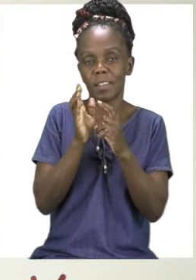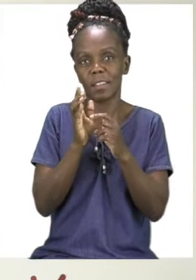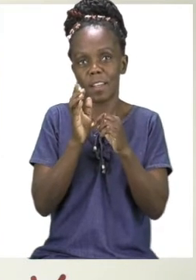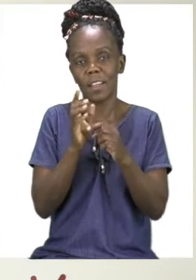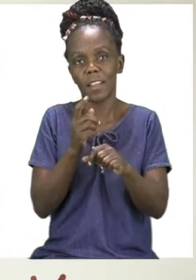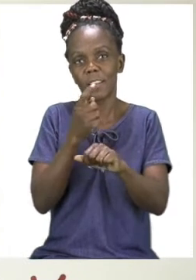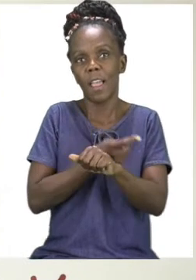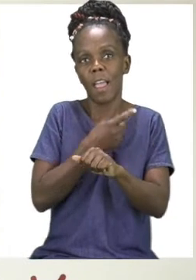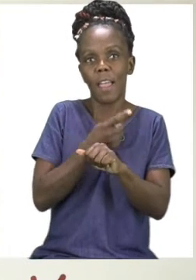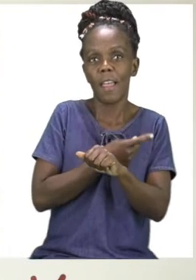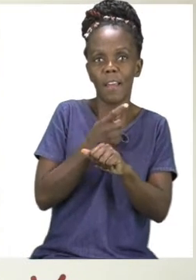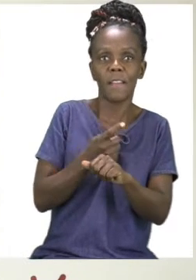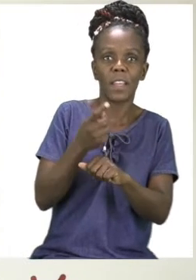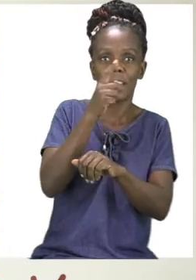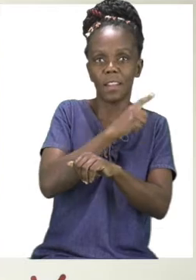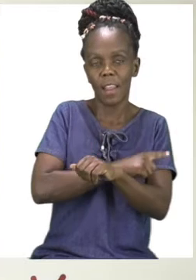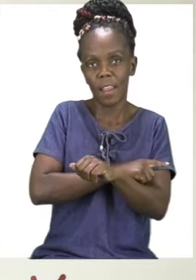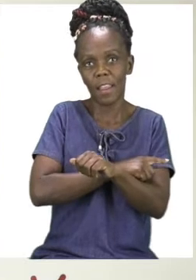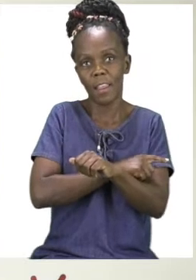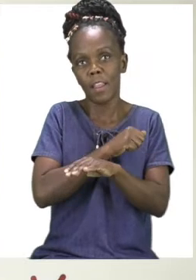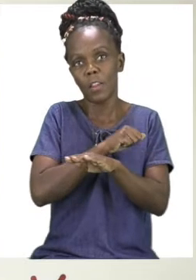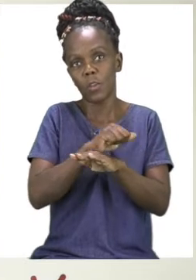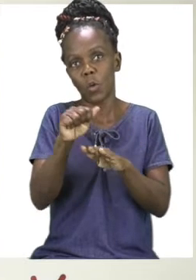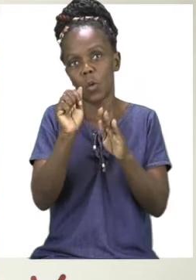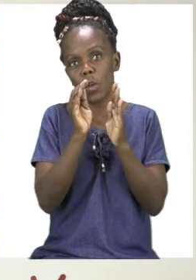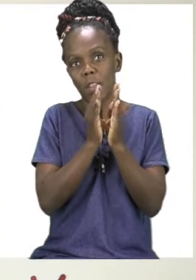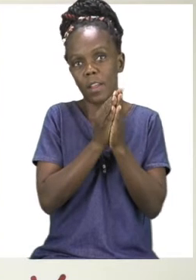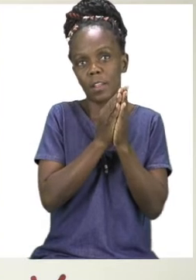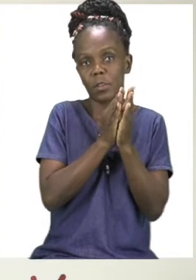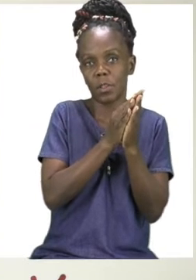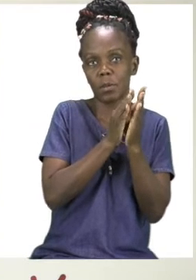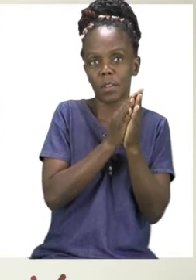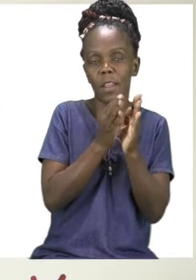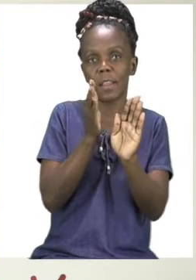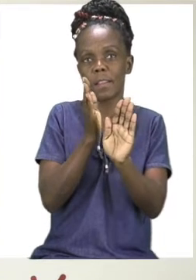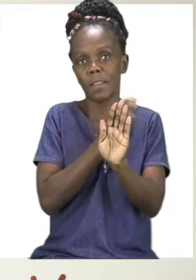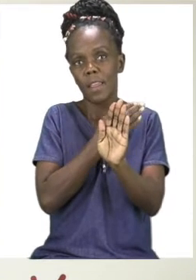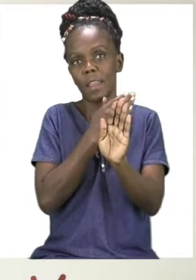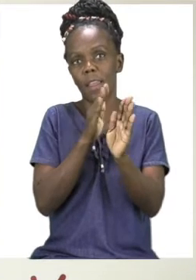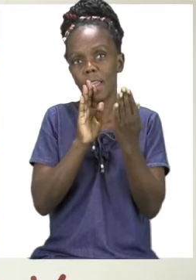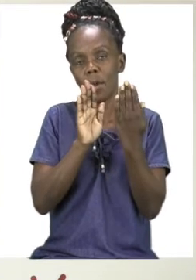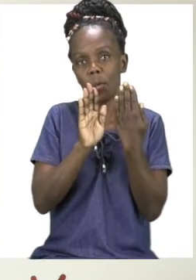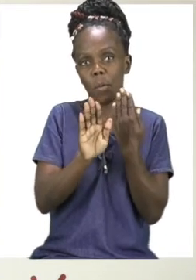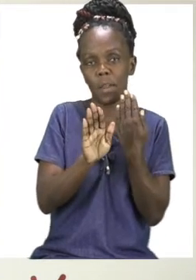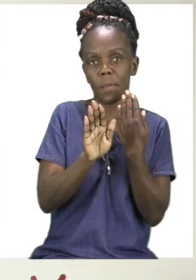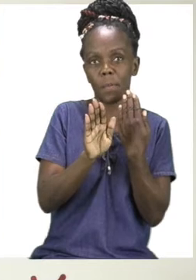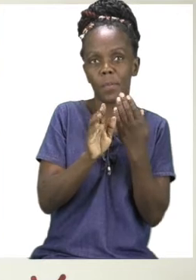Sanitize every day so the germs can stay away.